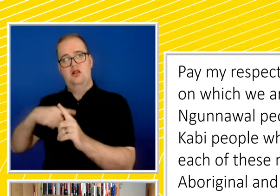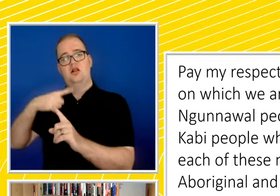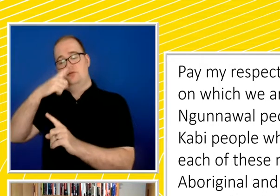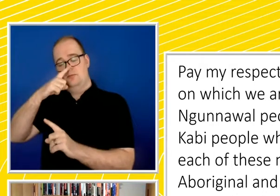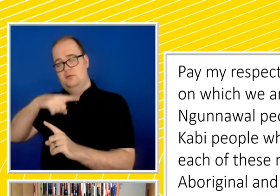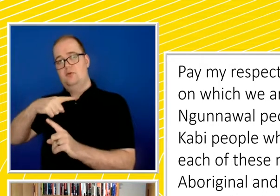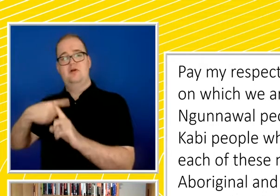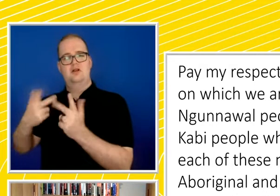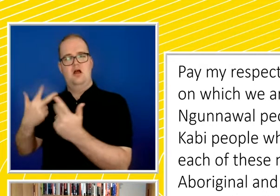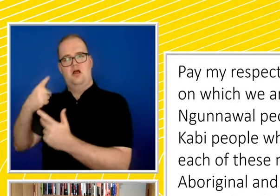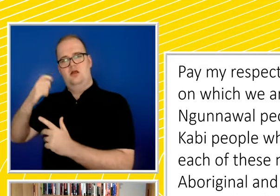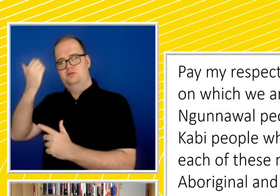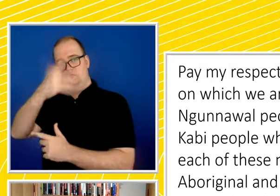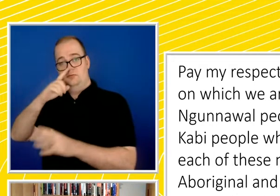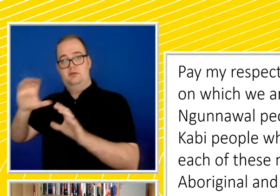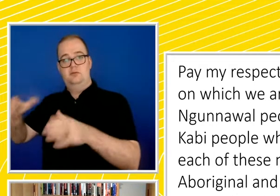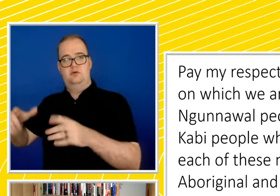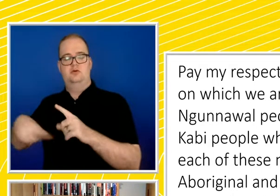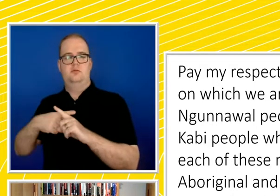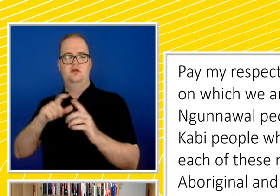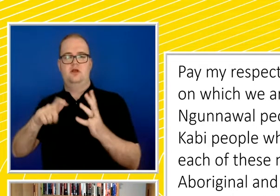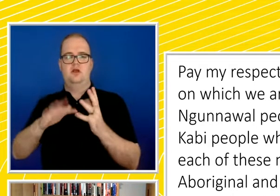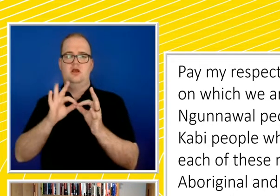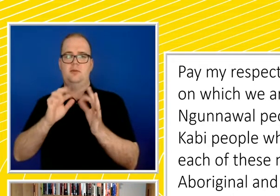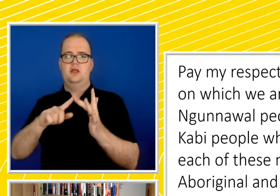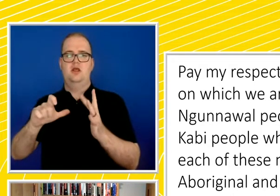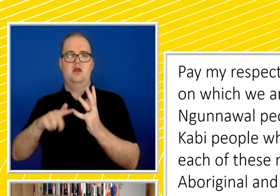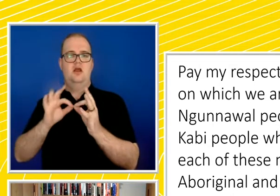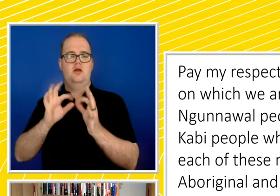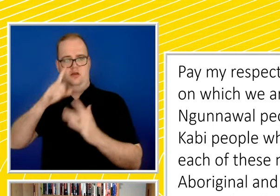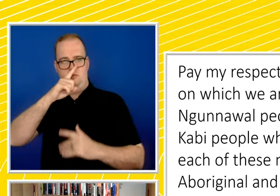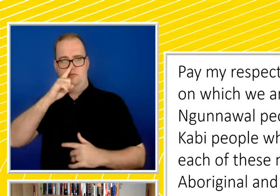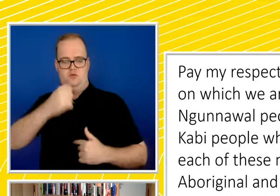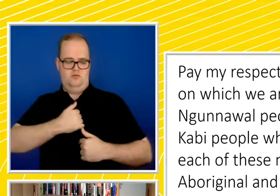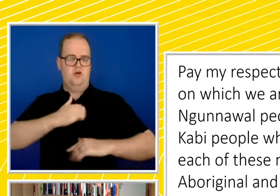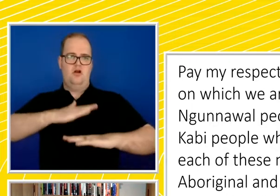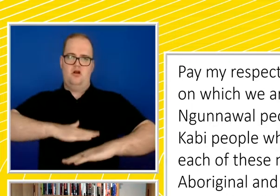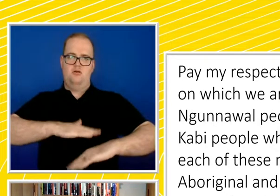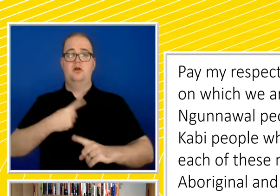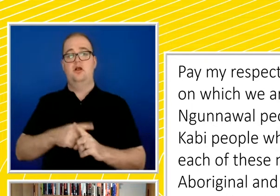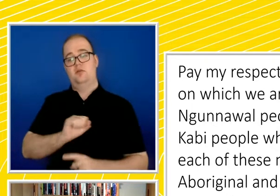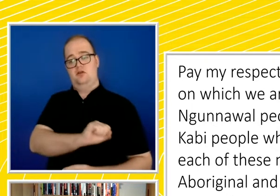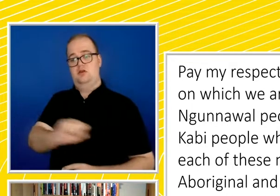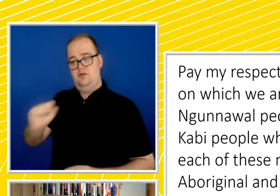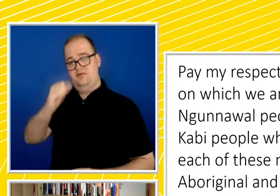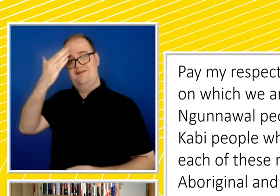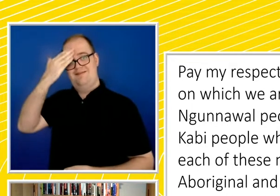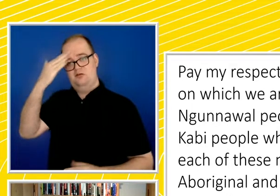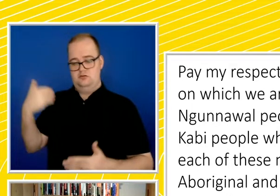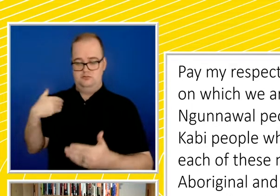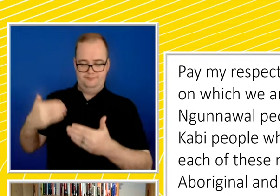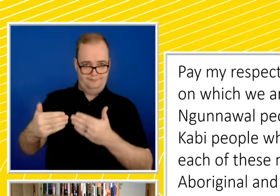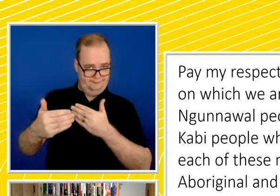located, and the Kabi Kabi people, where I'm located, as well as elders of each of these nations, past, present, and emerging.